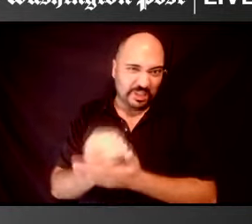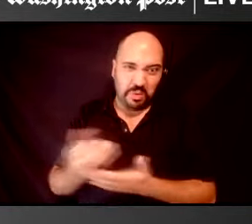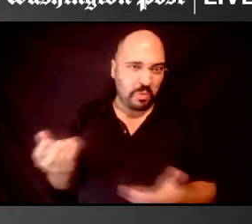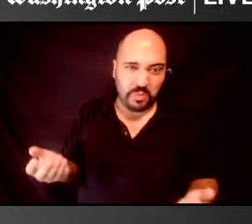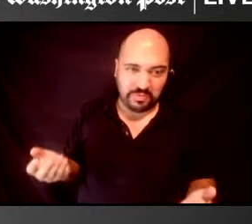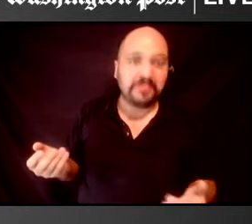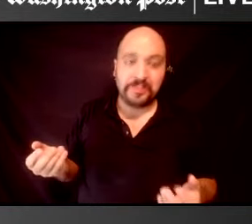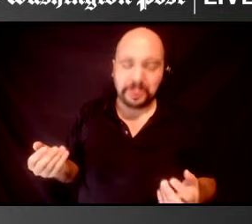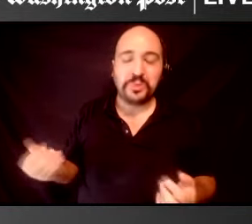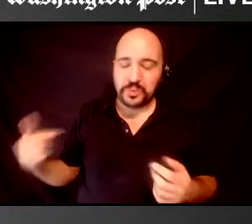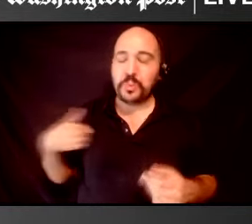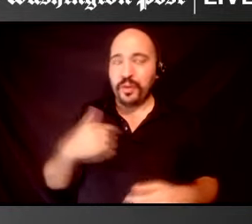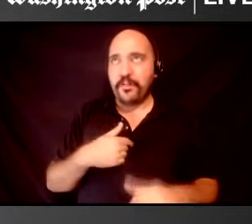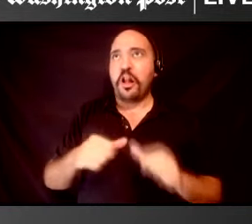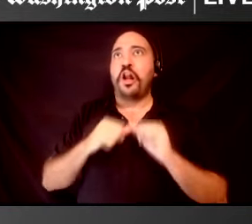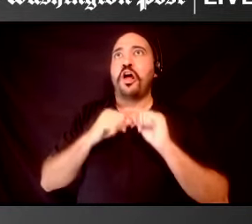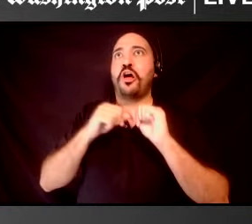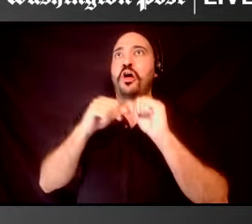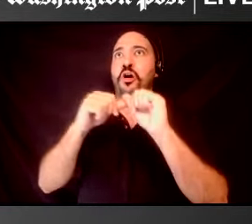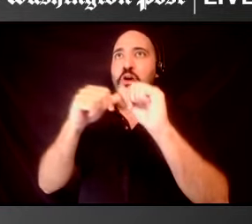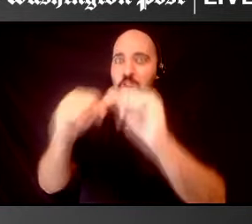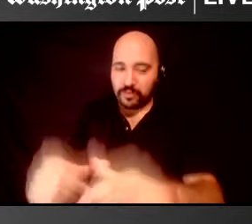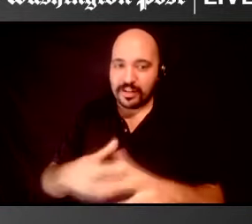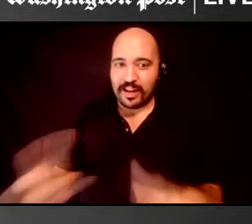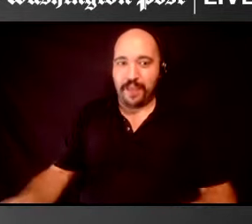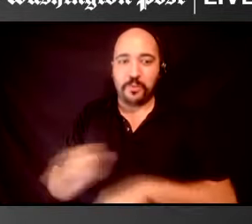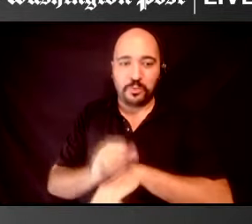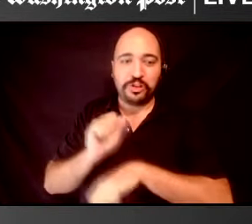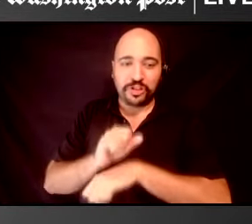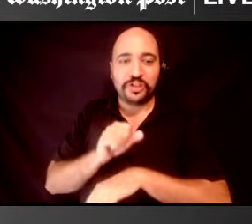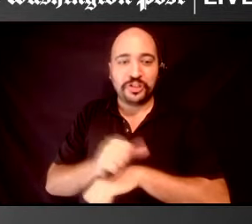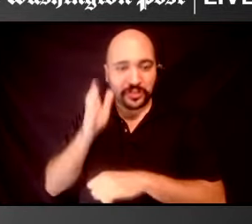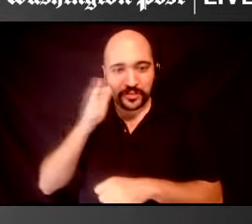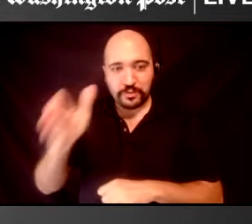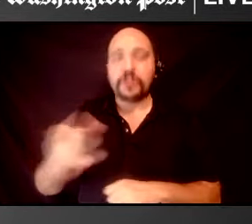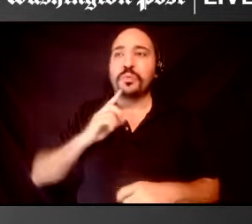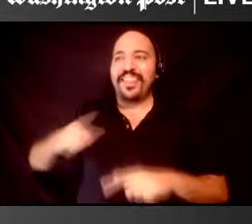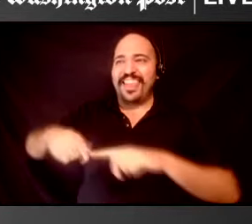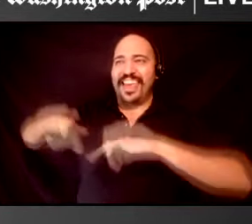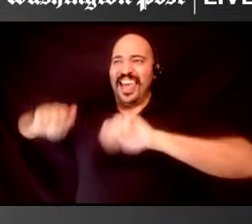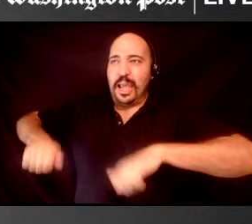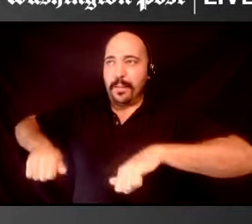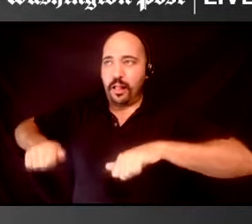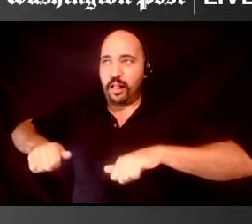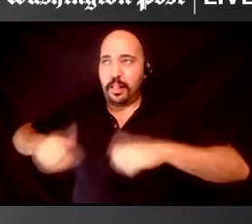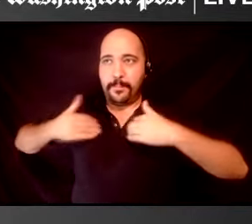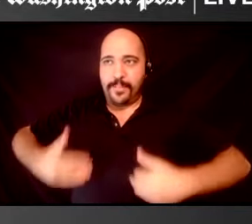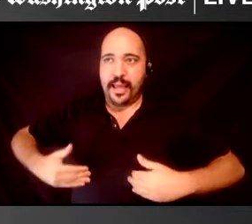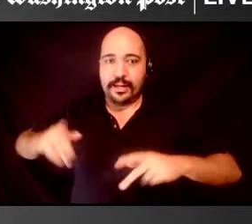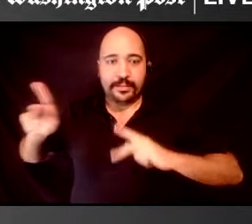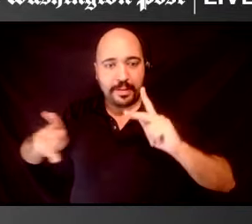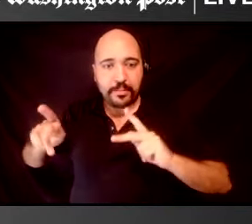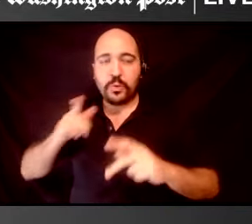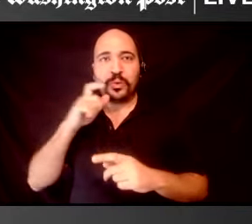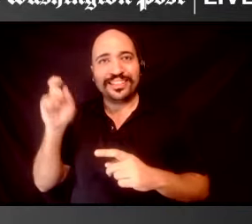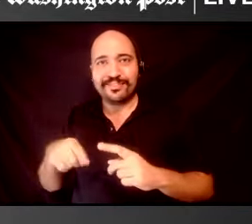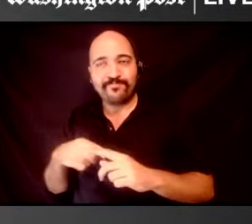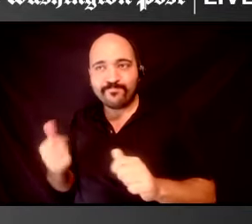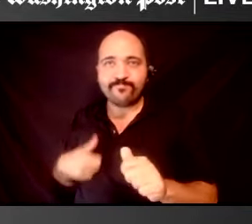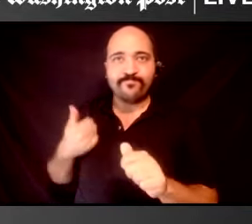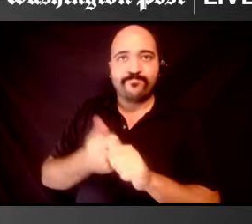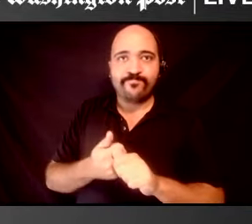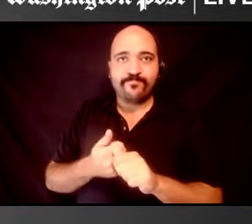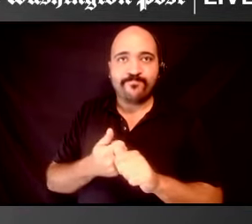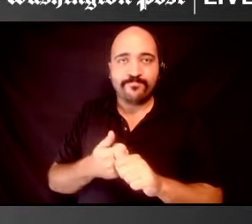a long way to go still and it really is the abled who need to step up, step back and